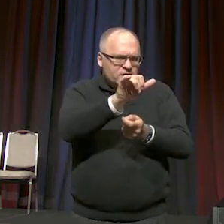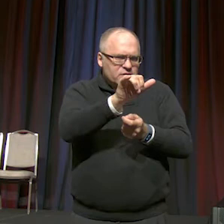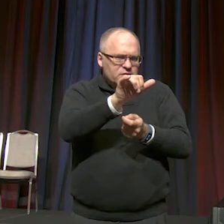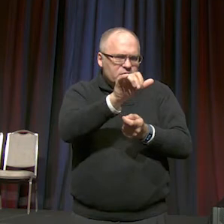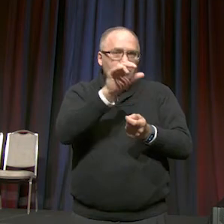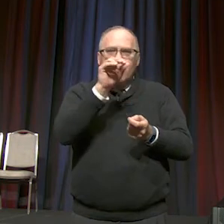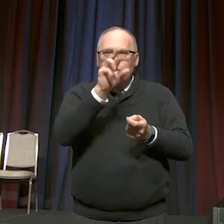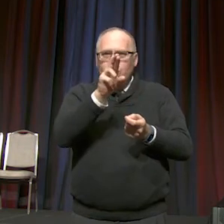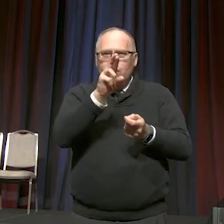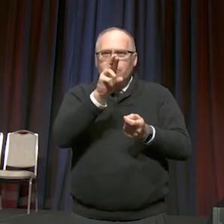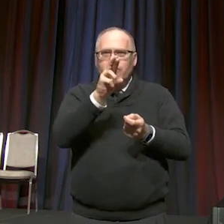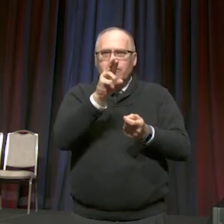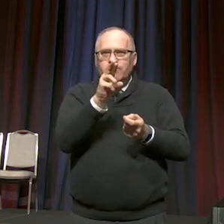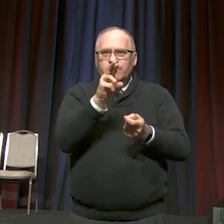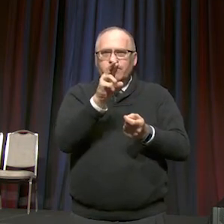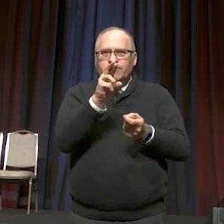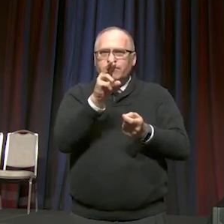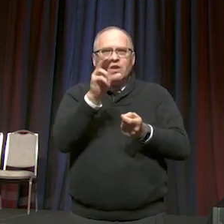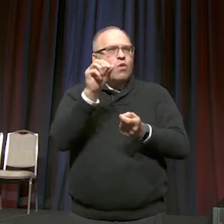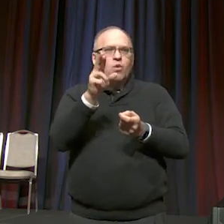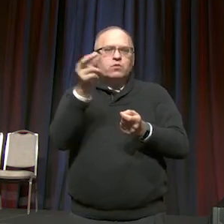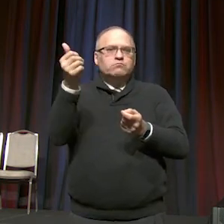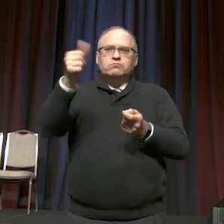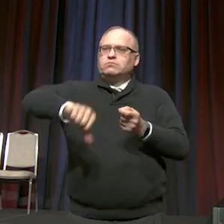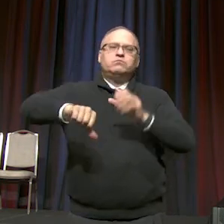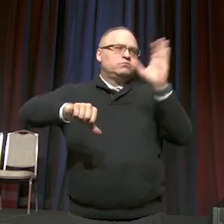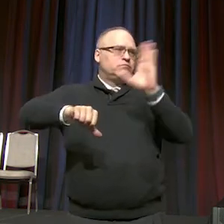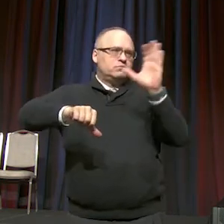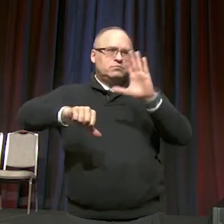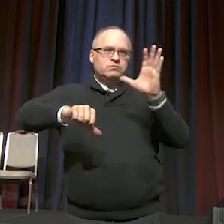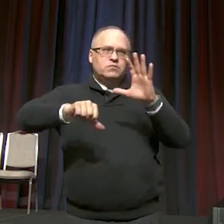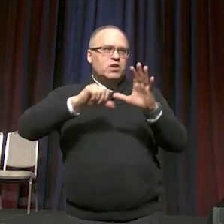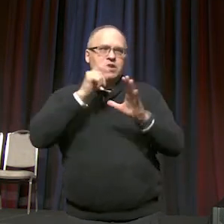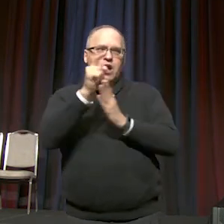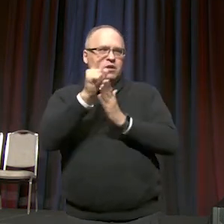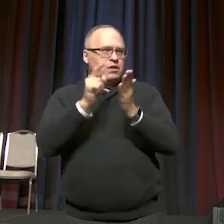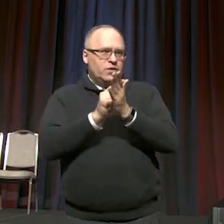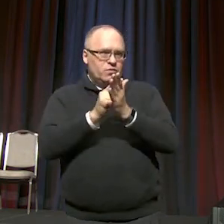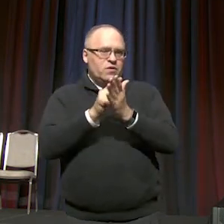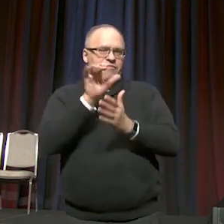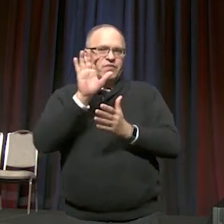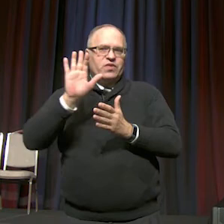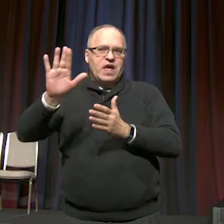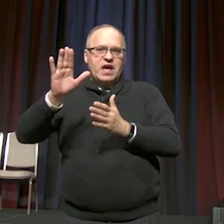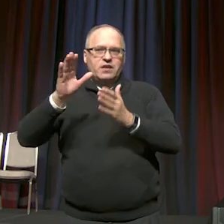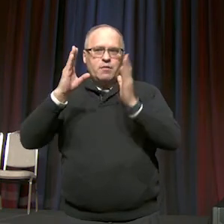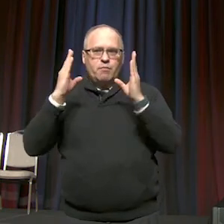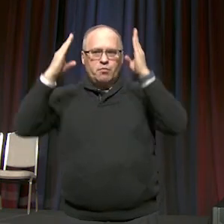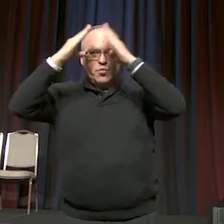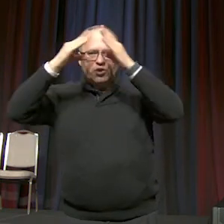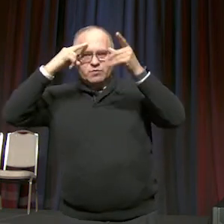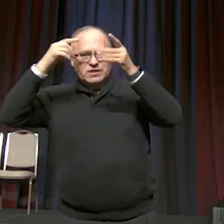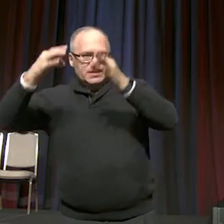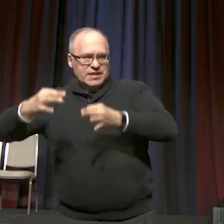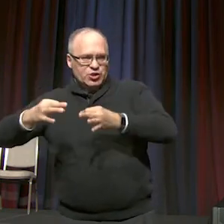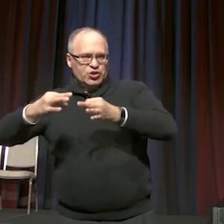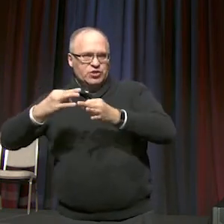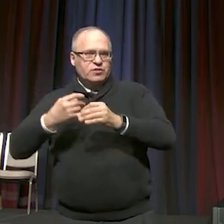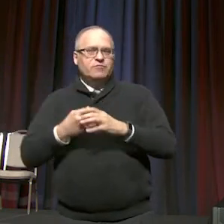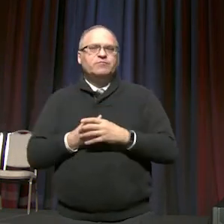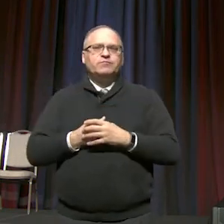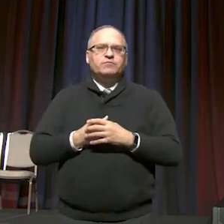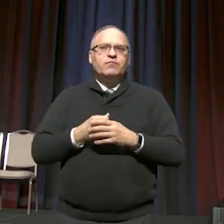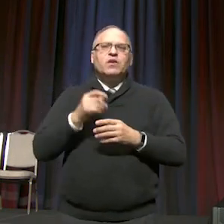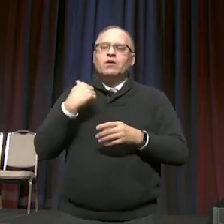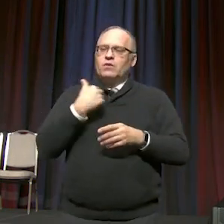disaffirm, not affirm, that decision. That's according to